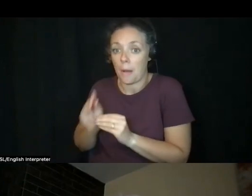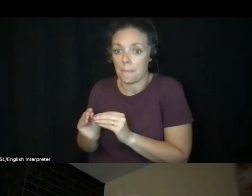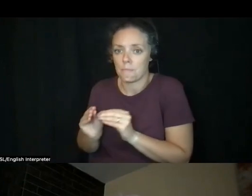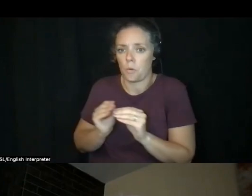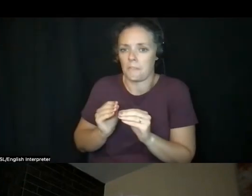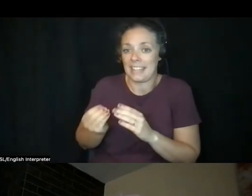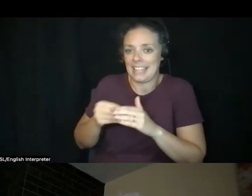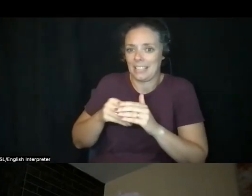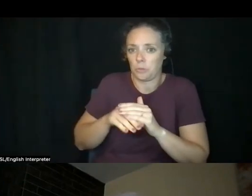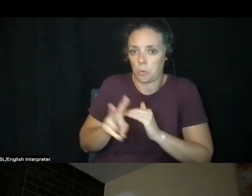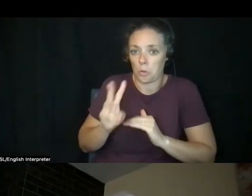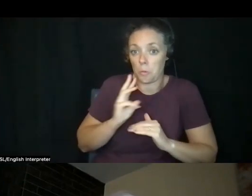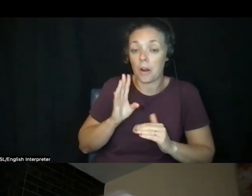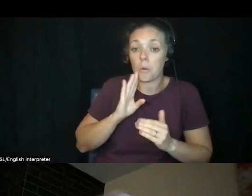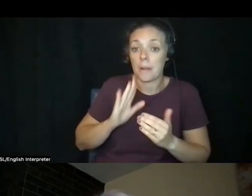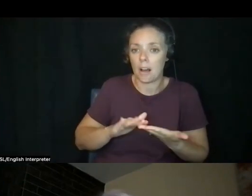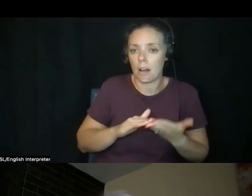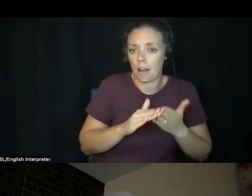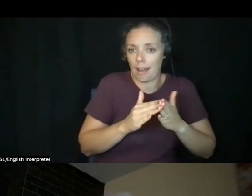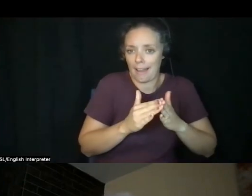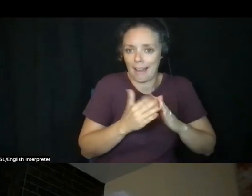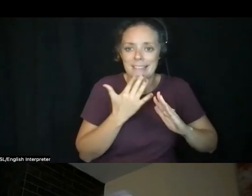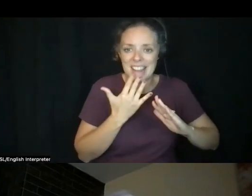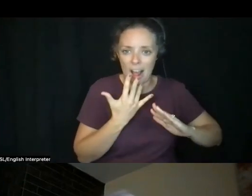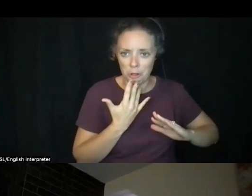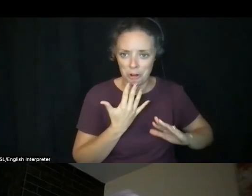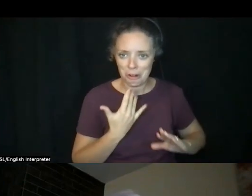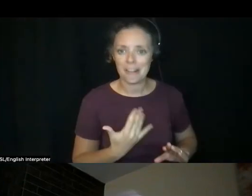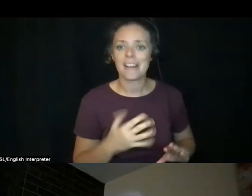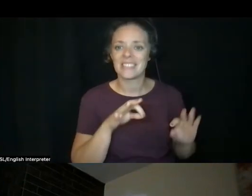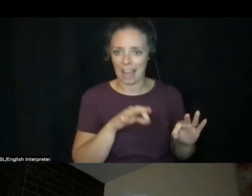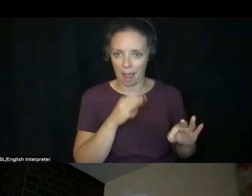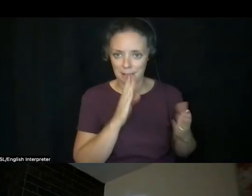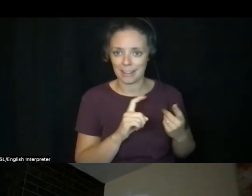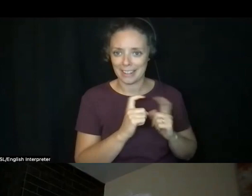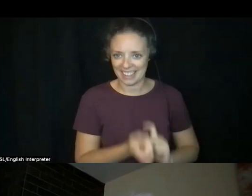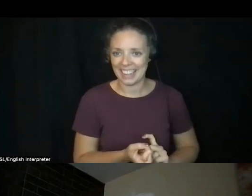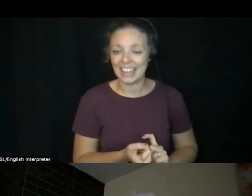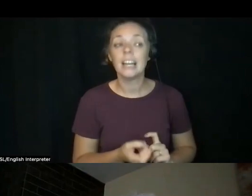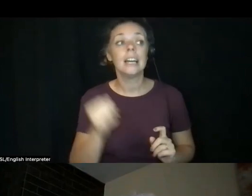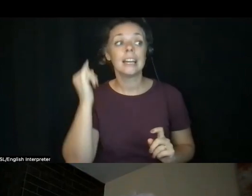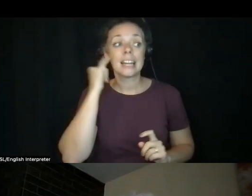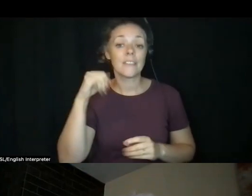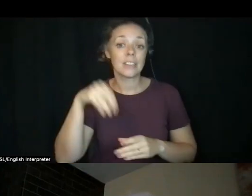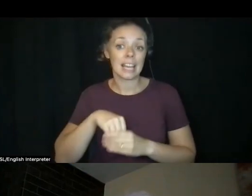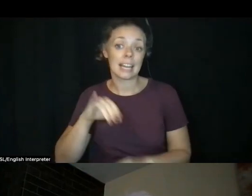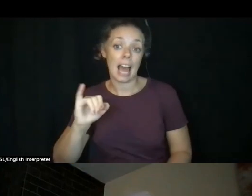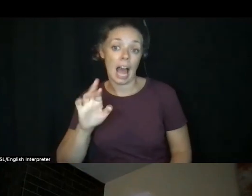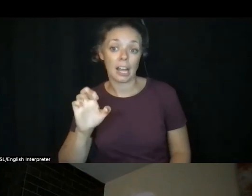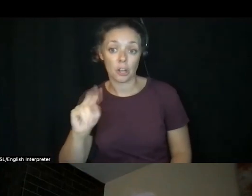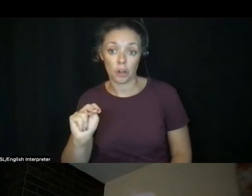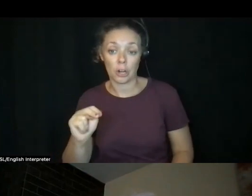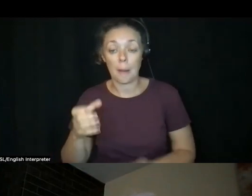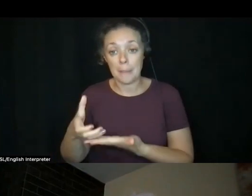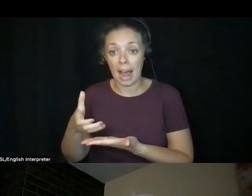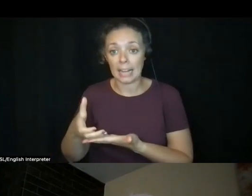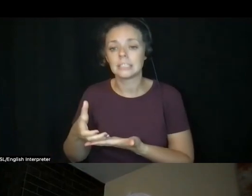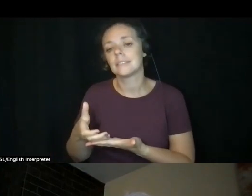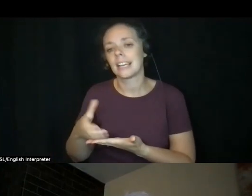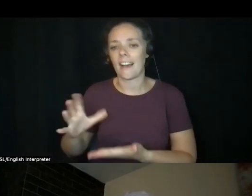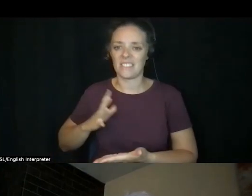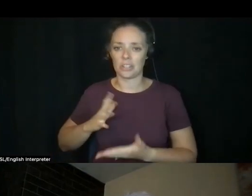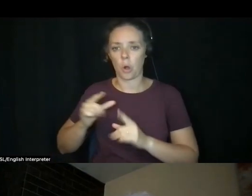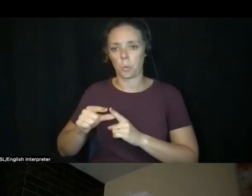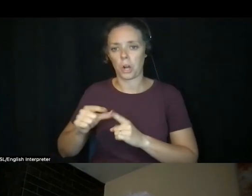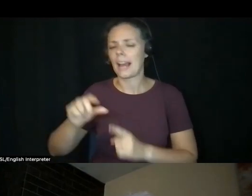color of the dye. So things that have been done in an iron pot, the official word is saddening,